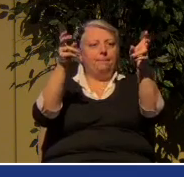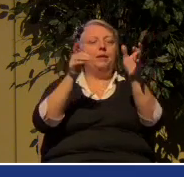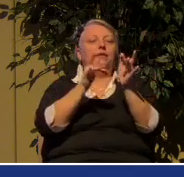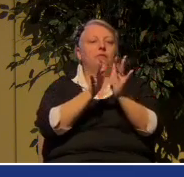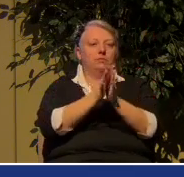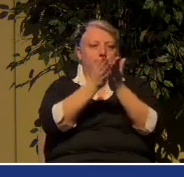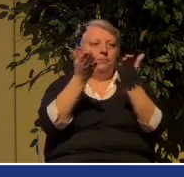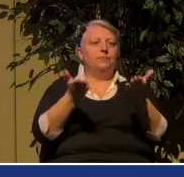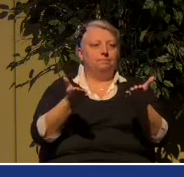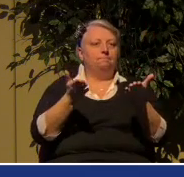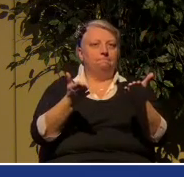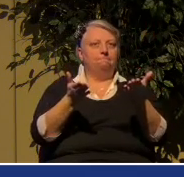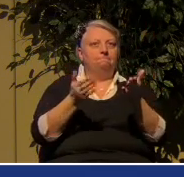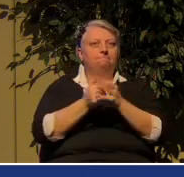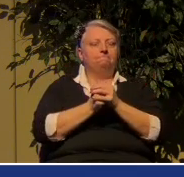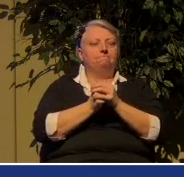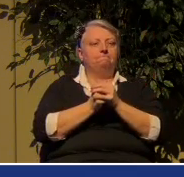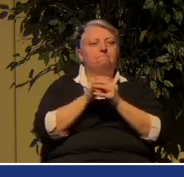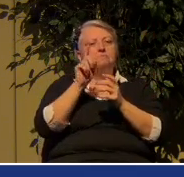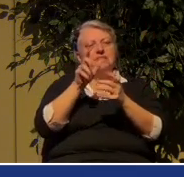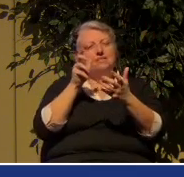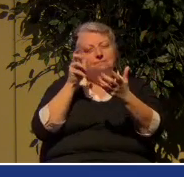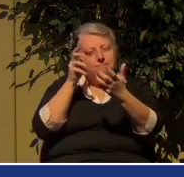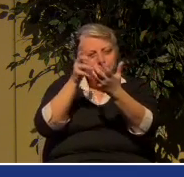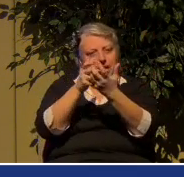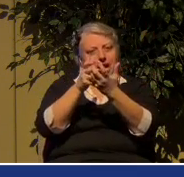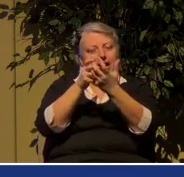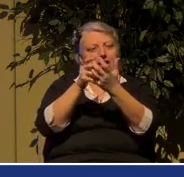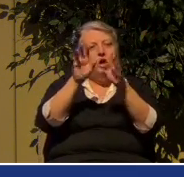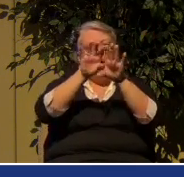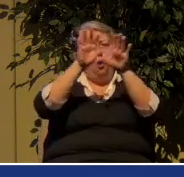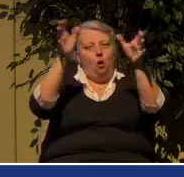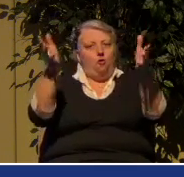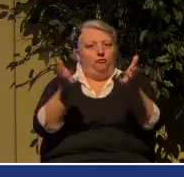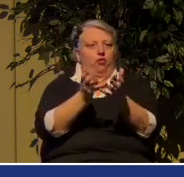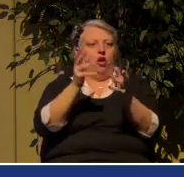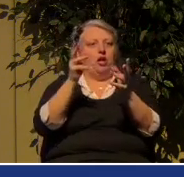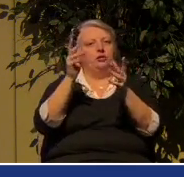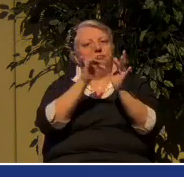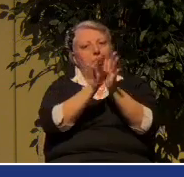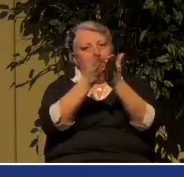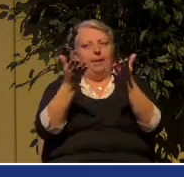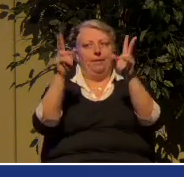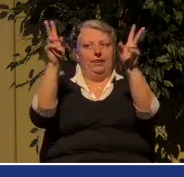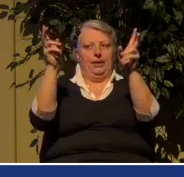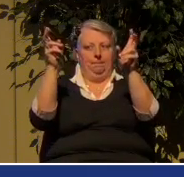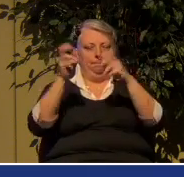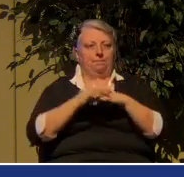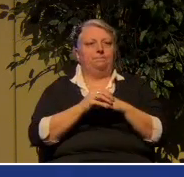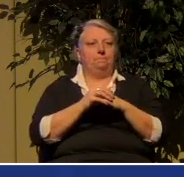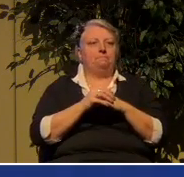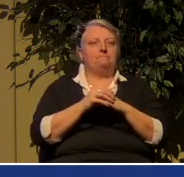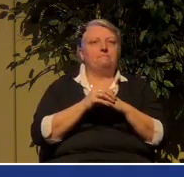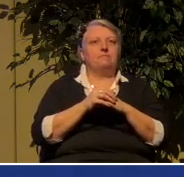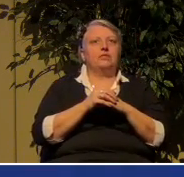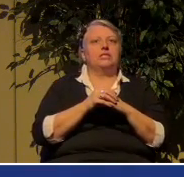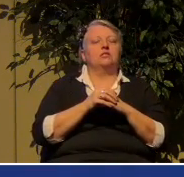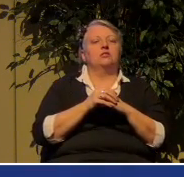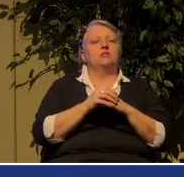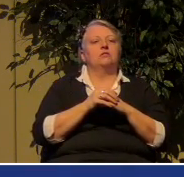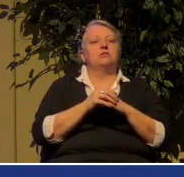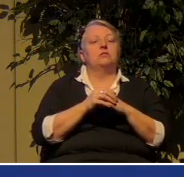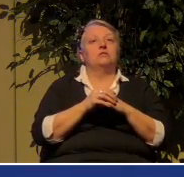Scripture. It must fit the overall theme of Scripture. The Bible, as I've said, is an amazing book. It was written by